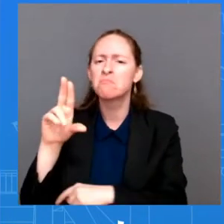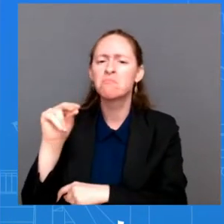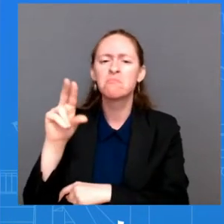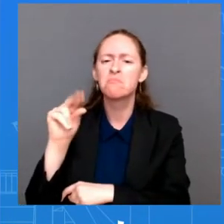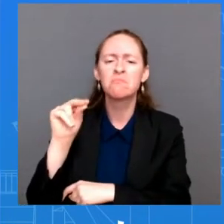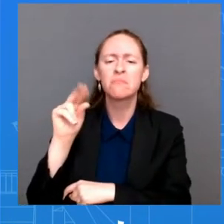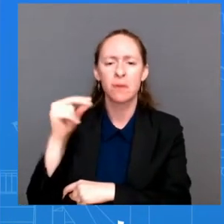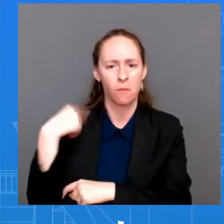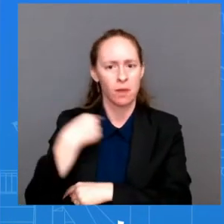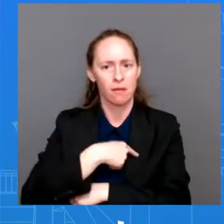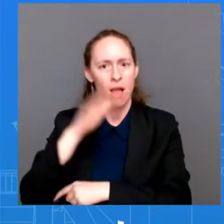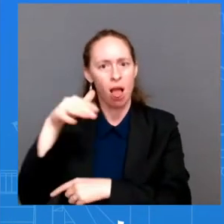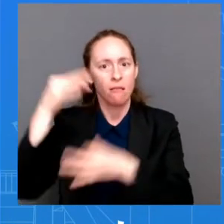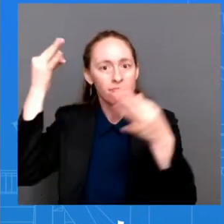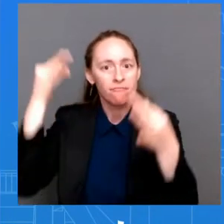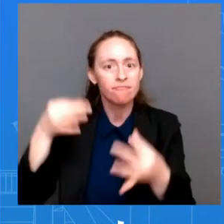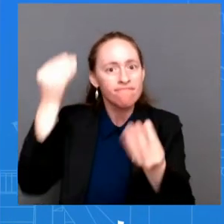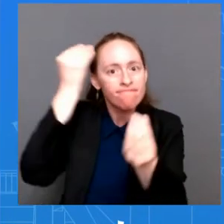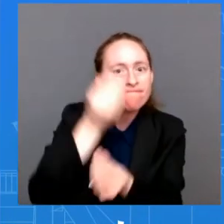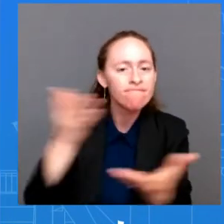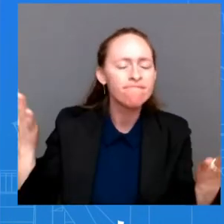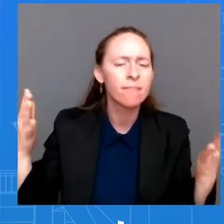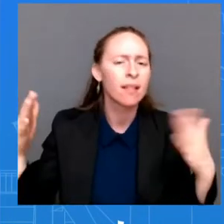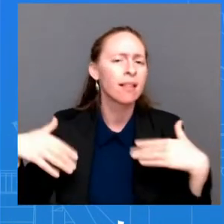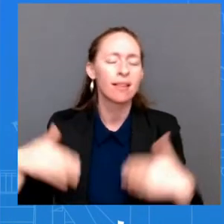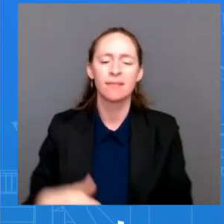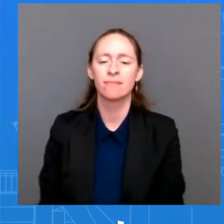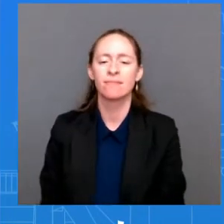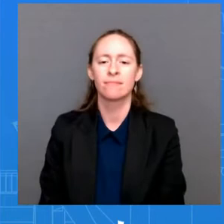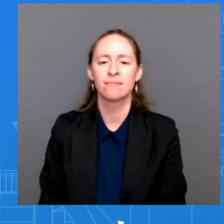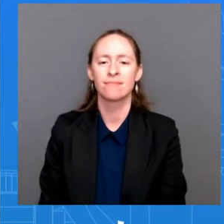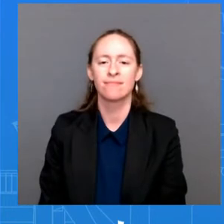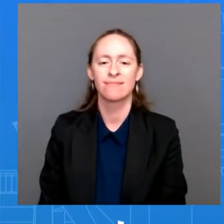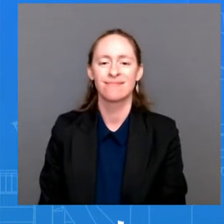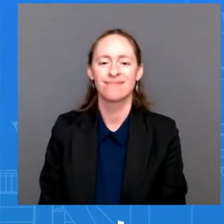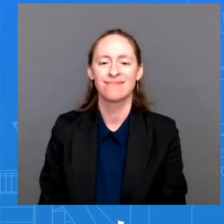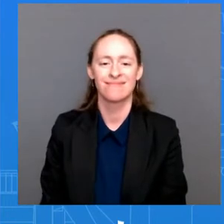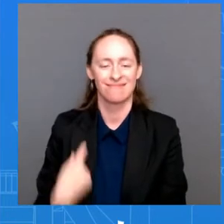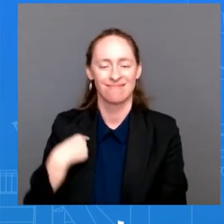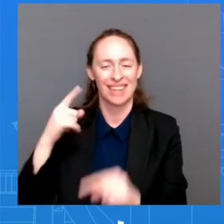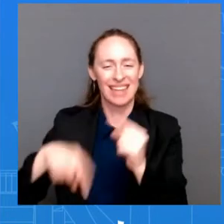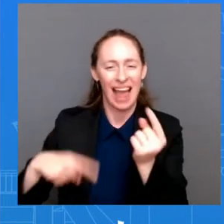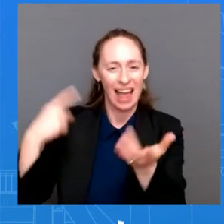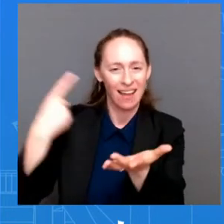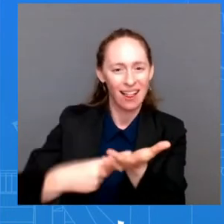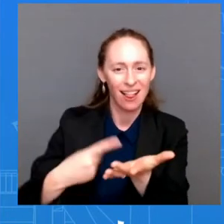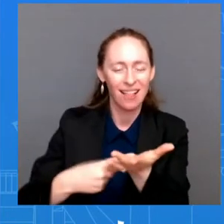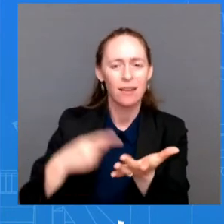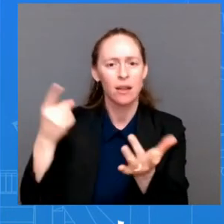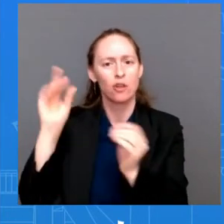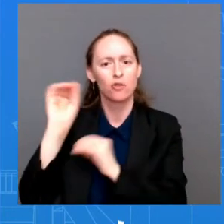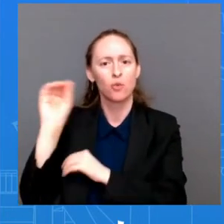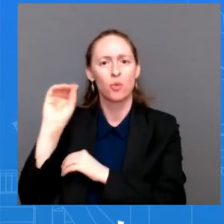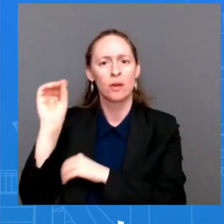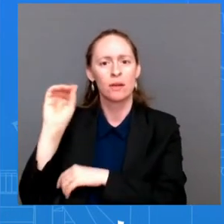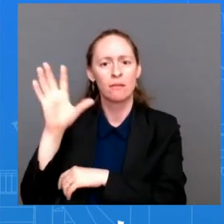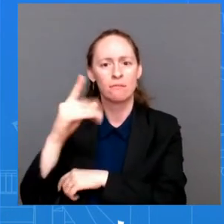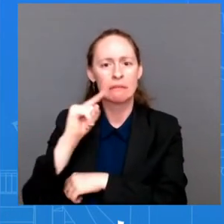Speaker Pelosi. But there's certainly no reason for this to come to blows. There's certainly no reason for this to escalate.